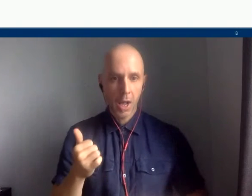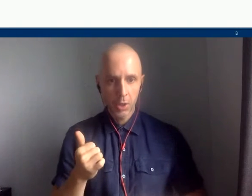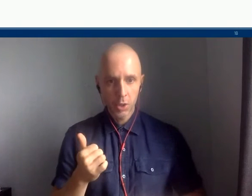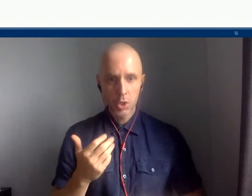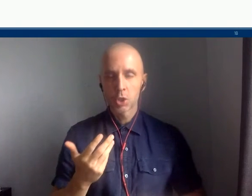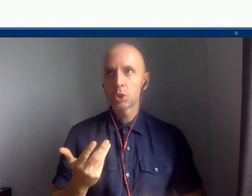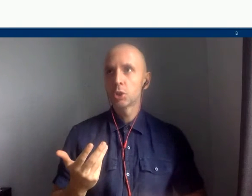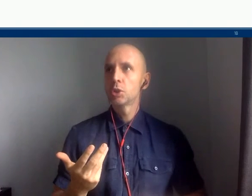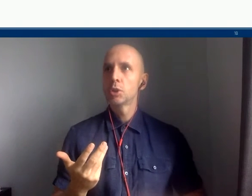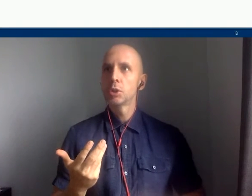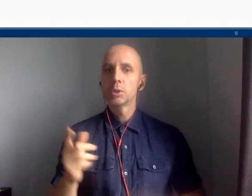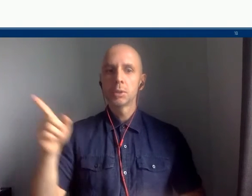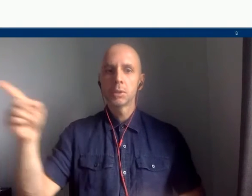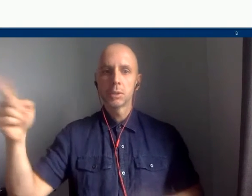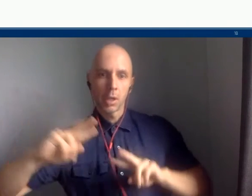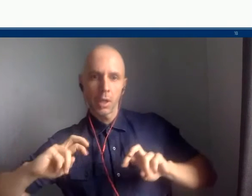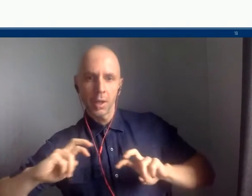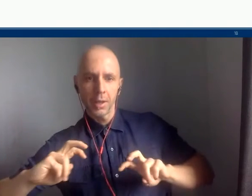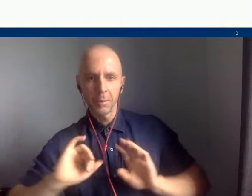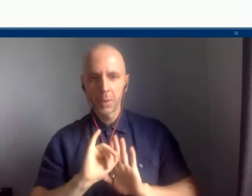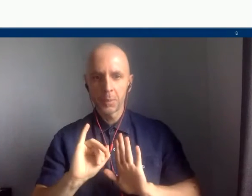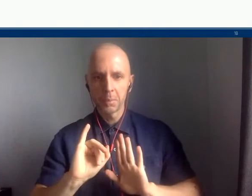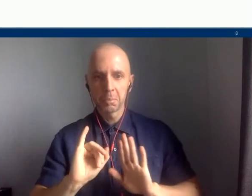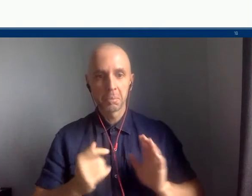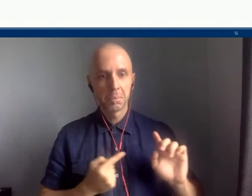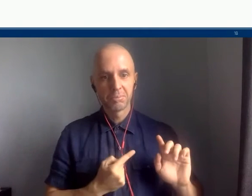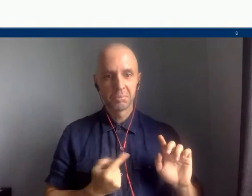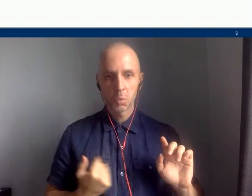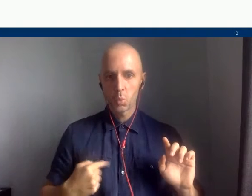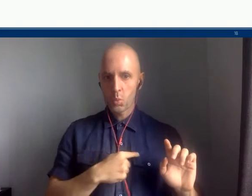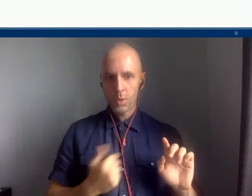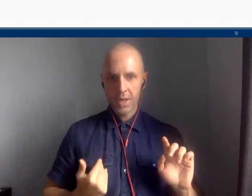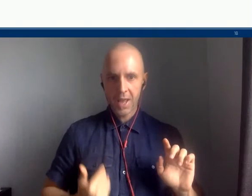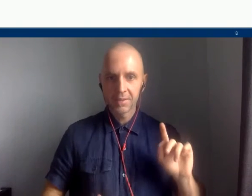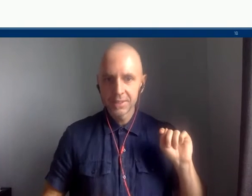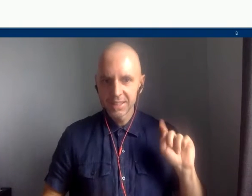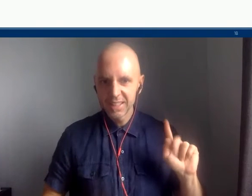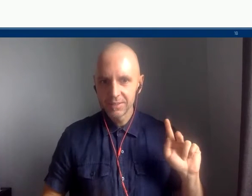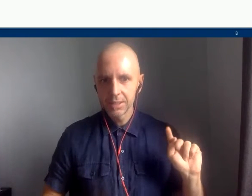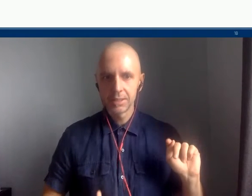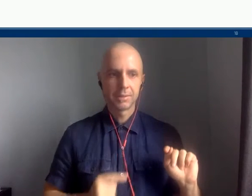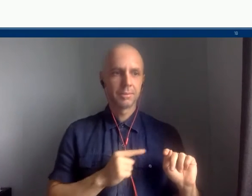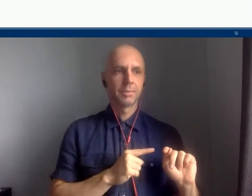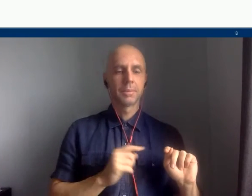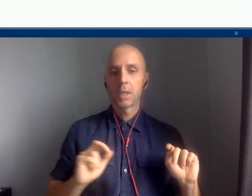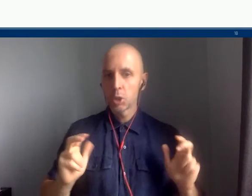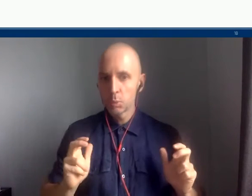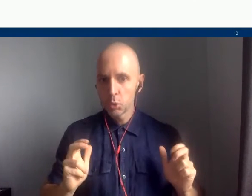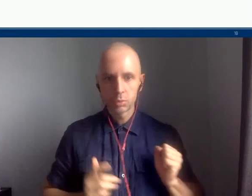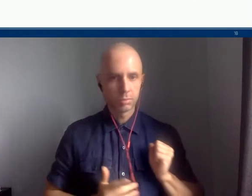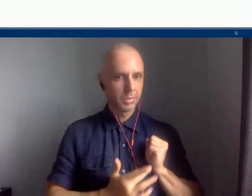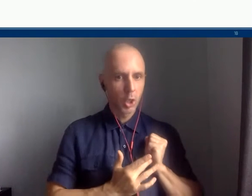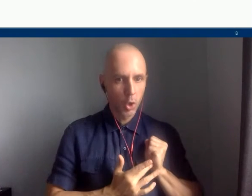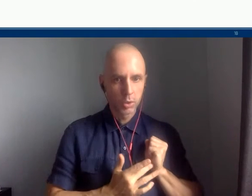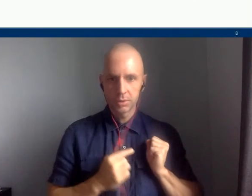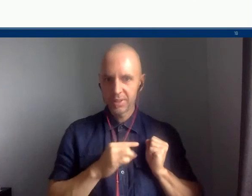in the world. Computers and communication technologies and our need to be connected and understand what's happening in world.